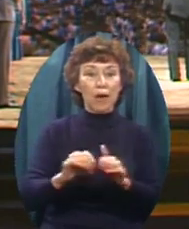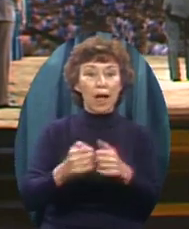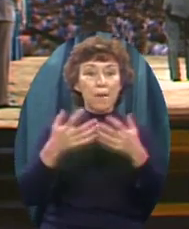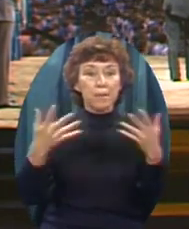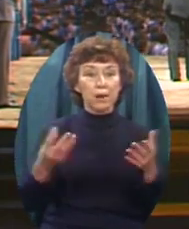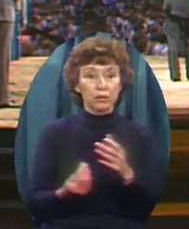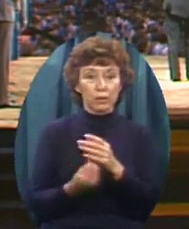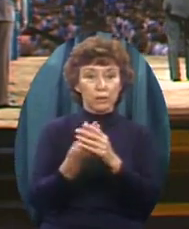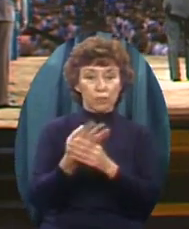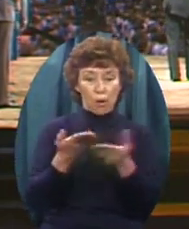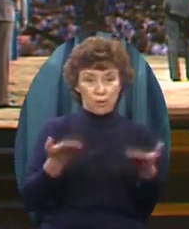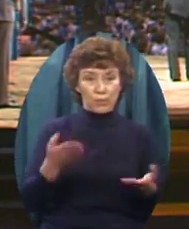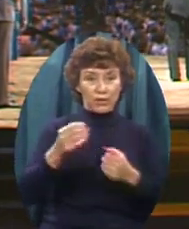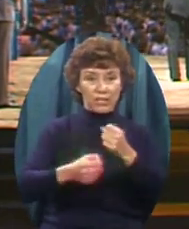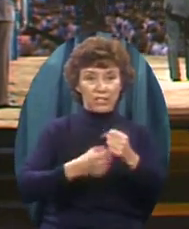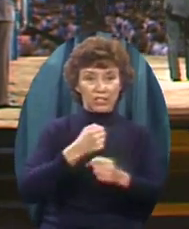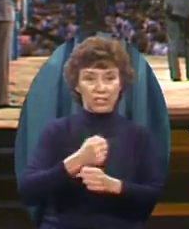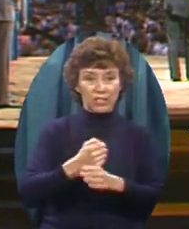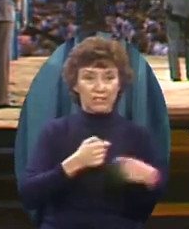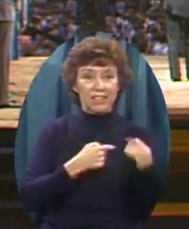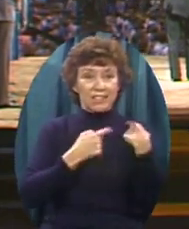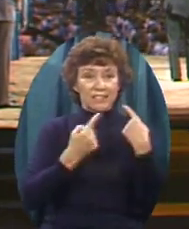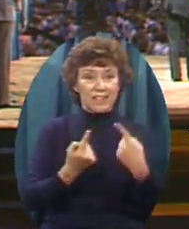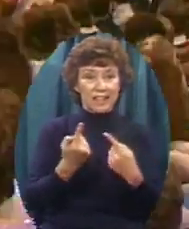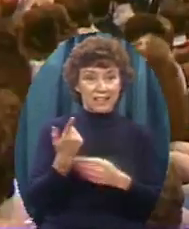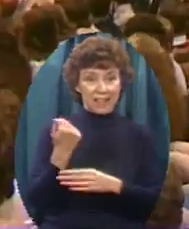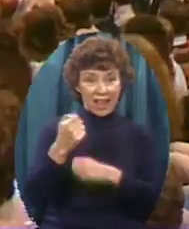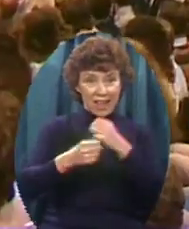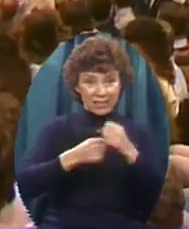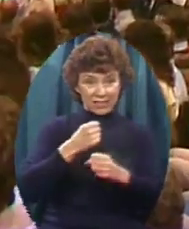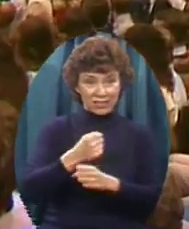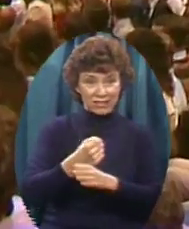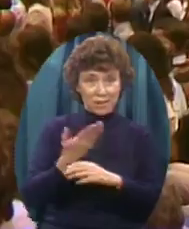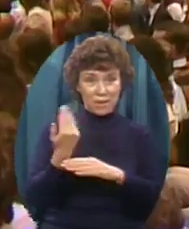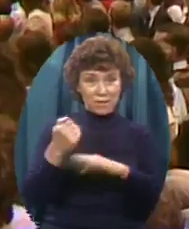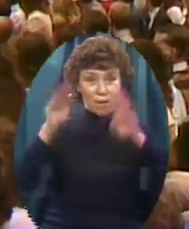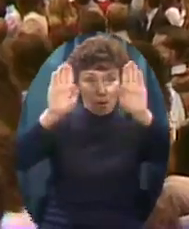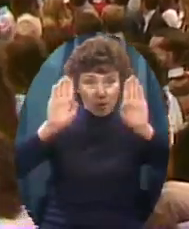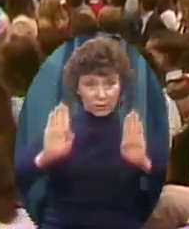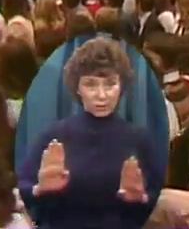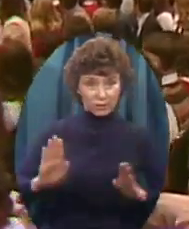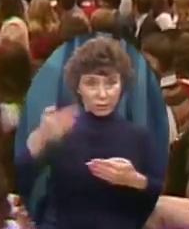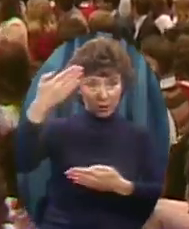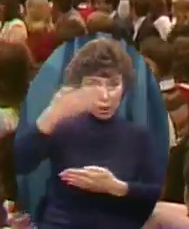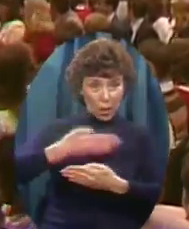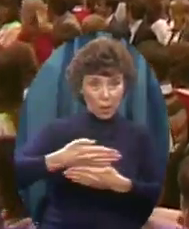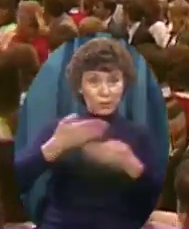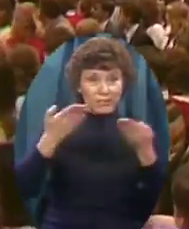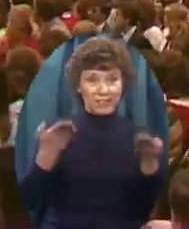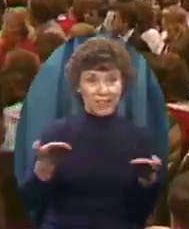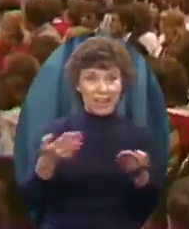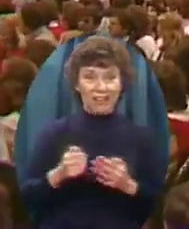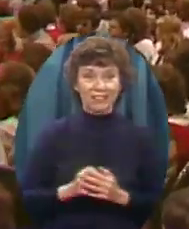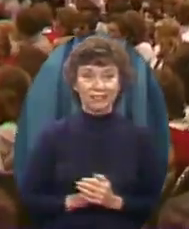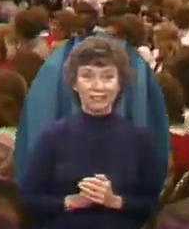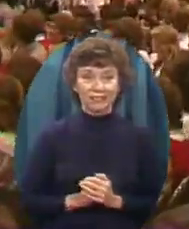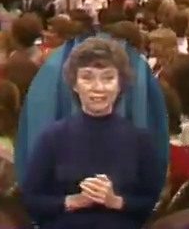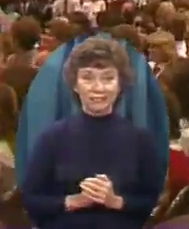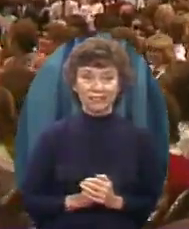Stand, please. And wave at the cameras. Because that's our growth for 1983-84. All right.